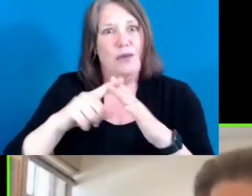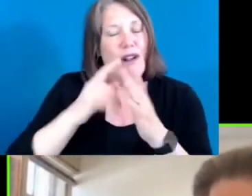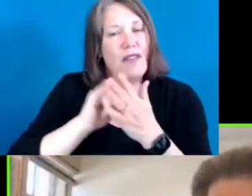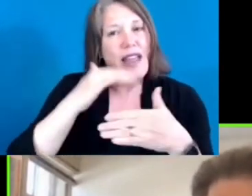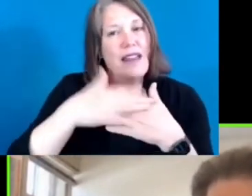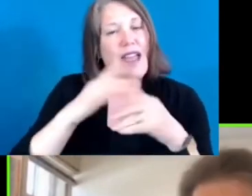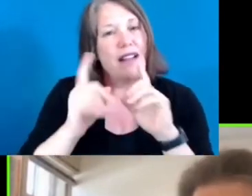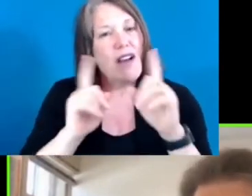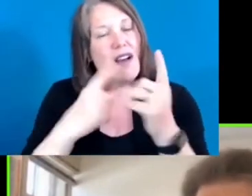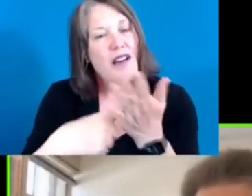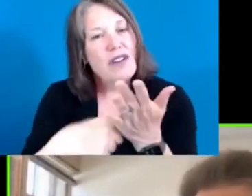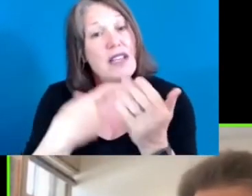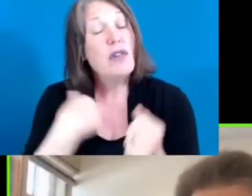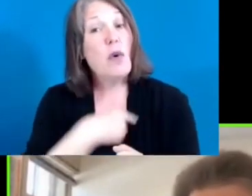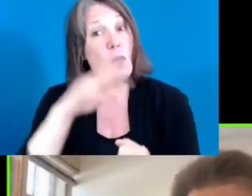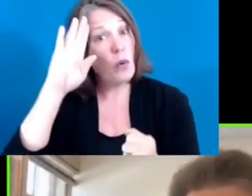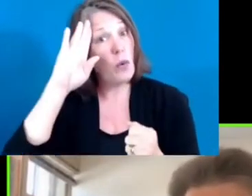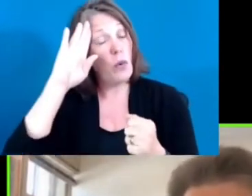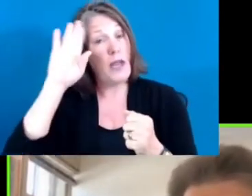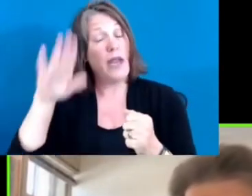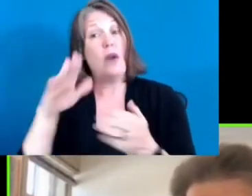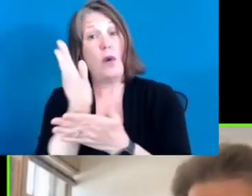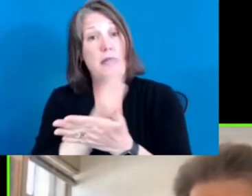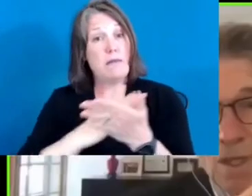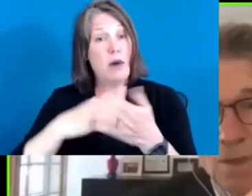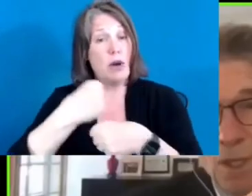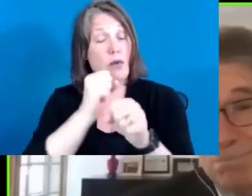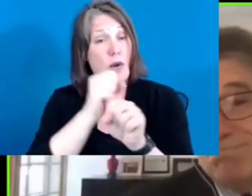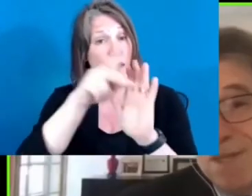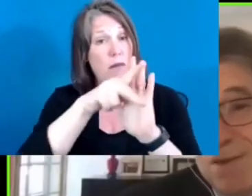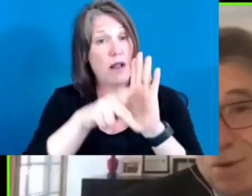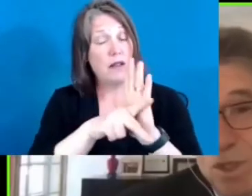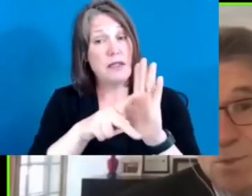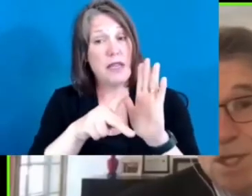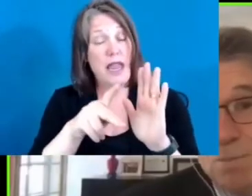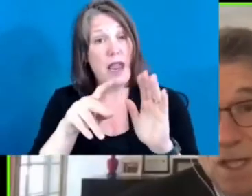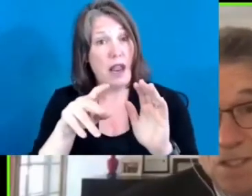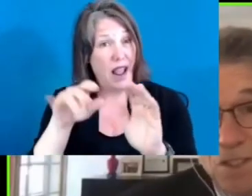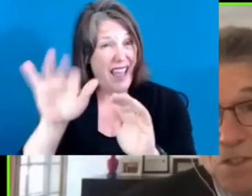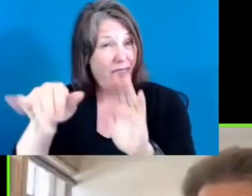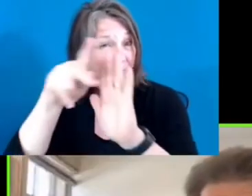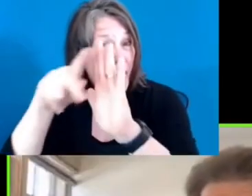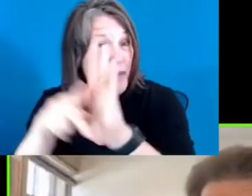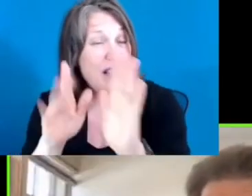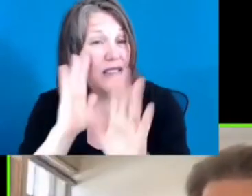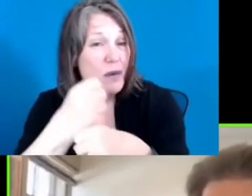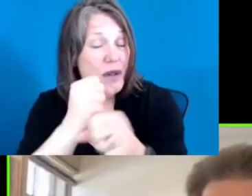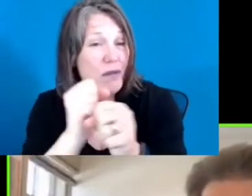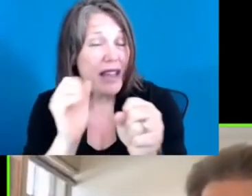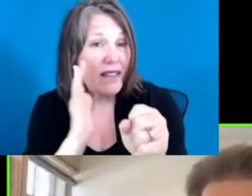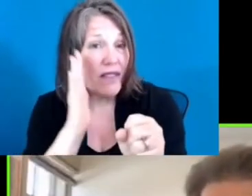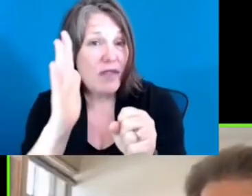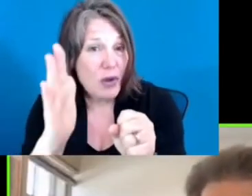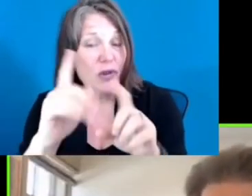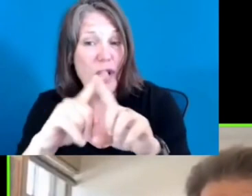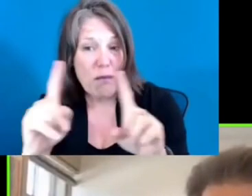policy, and that's going to be the policies that make the future. But having once been a politician, I also know that